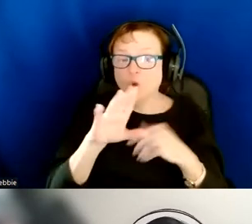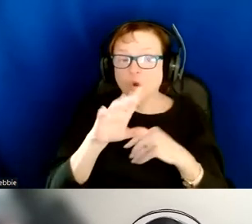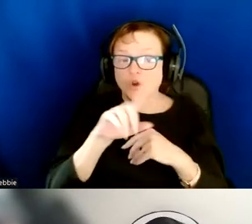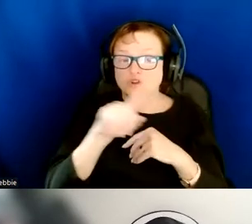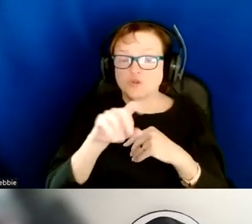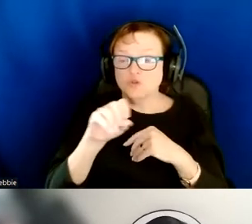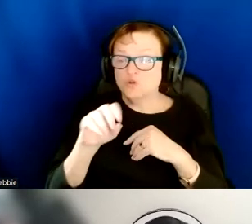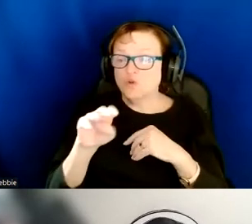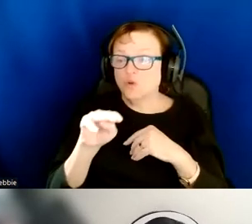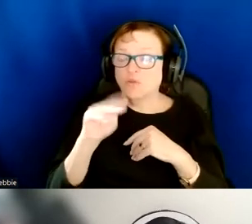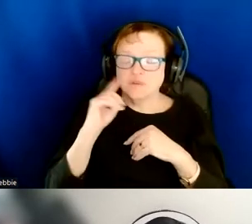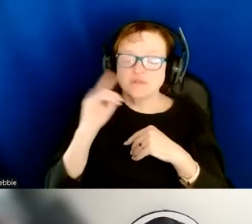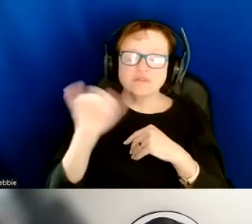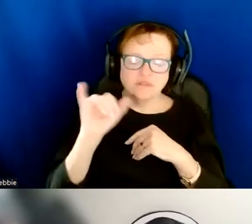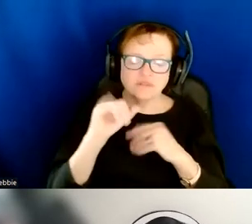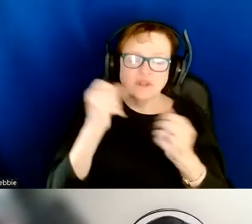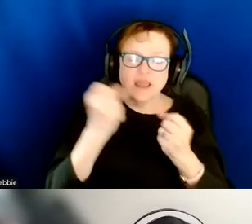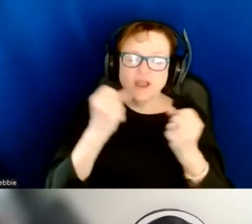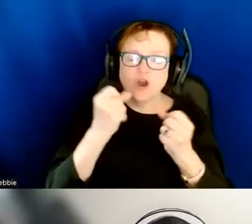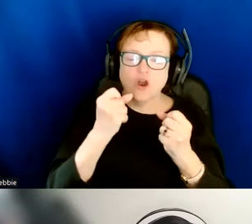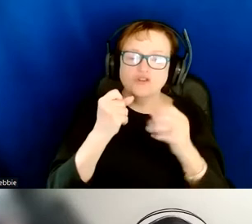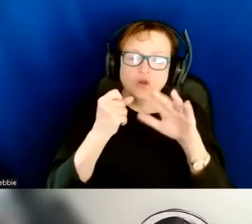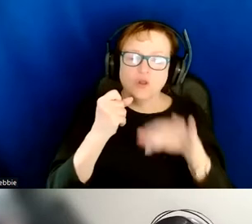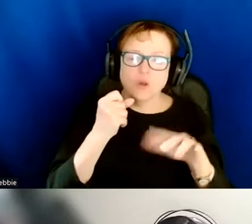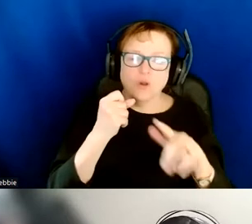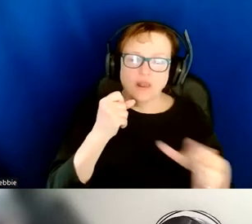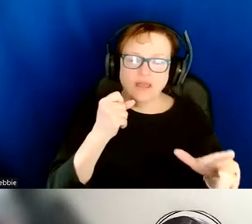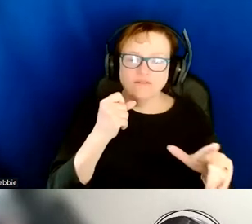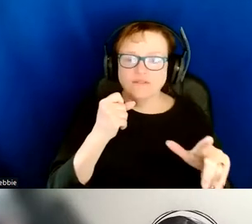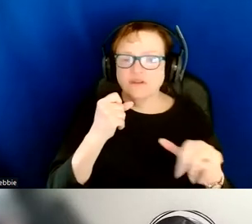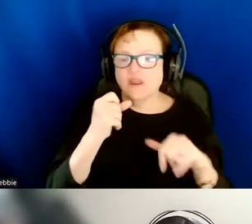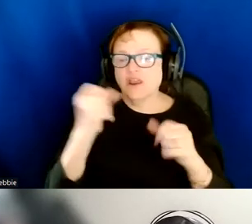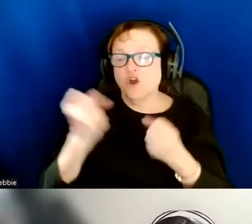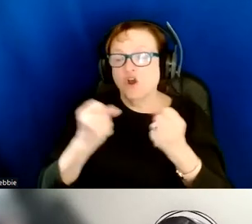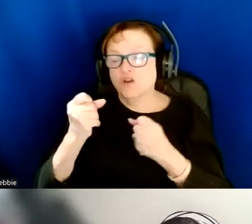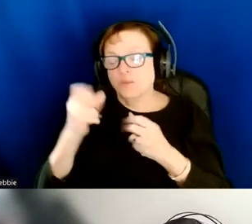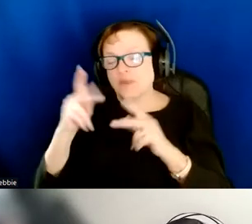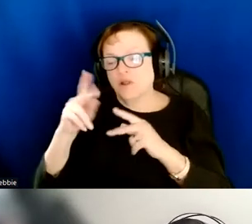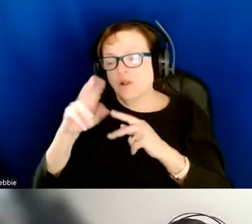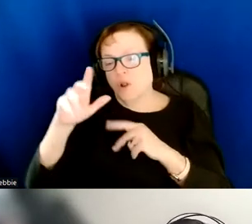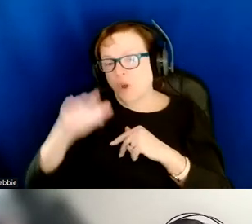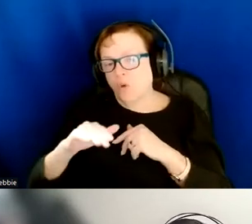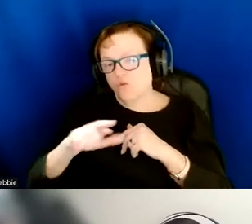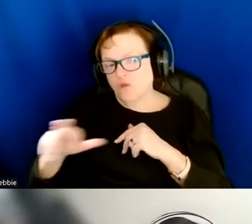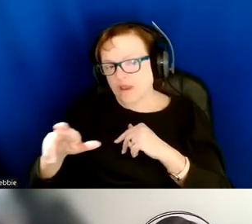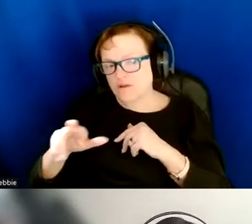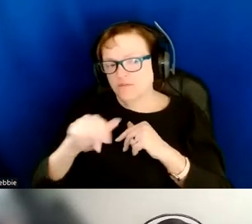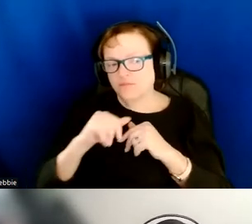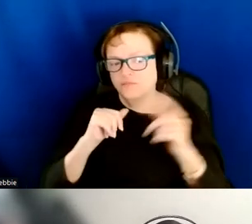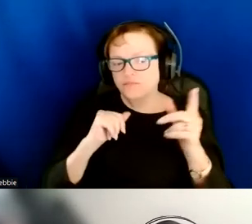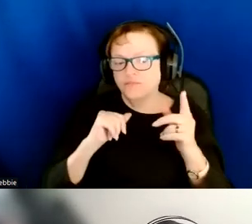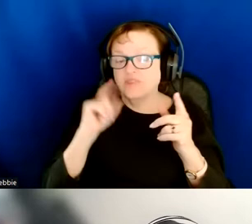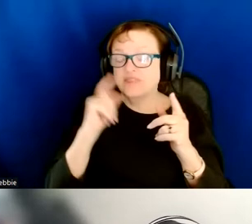it will sound like cars are in the lower left of the photo and people are in the lower right okay i'll just play this now this outdoor